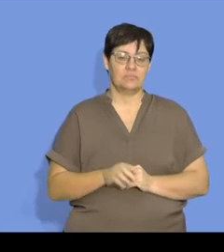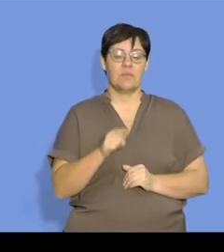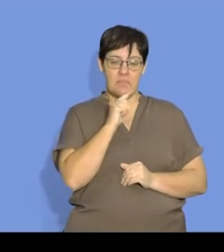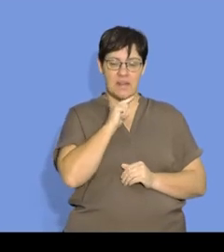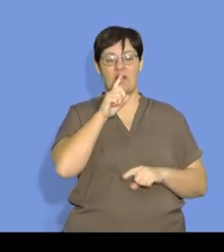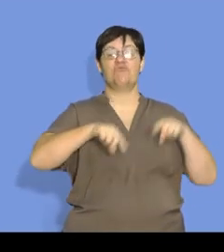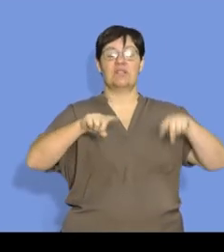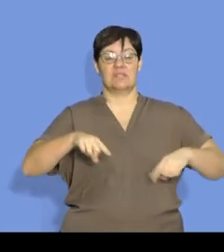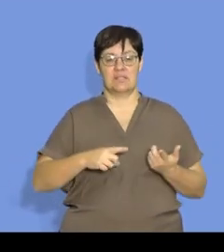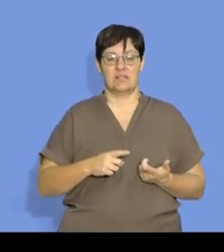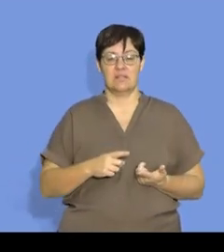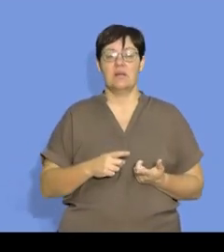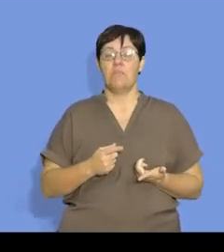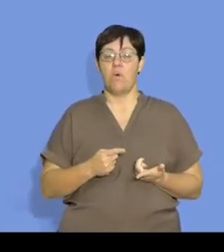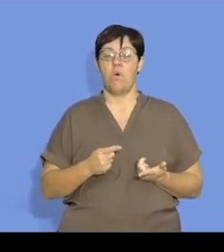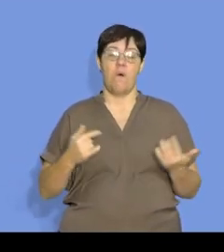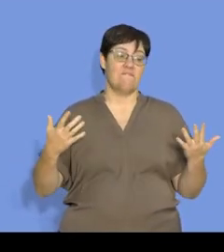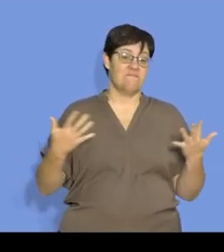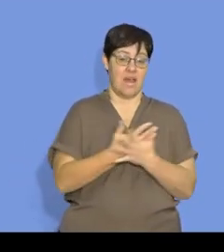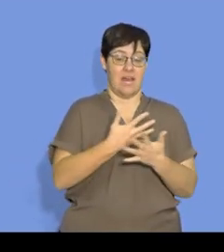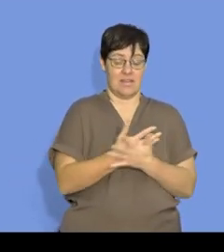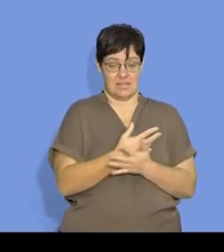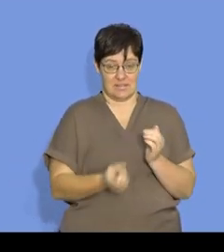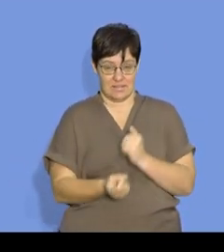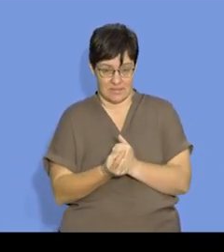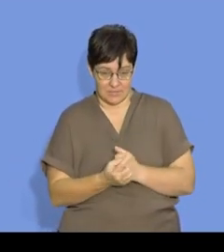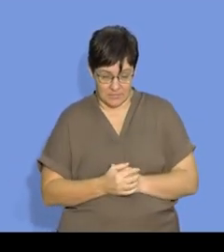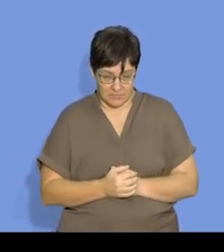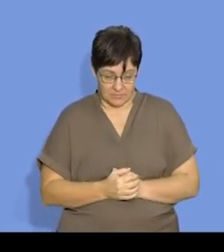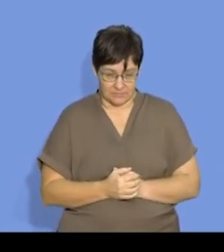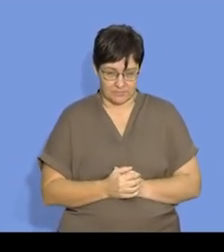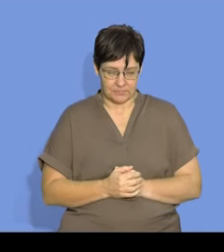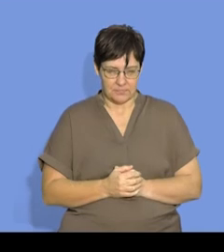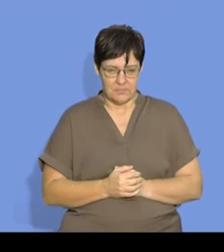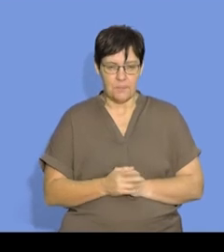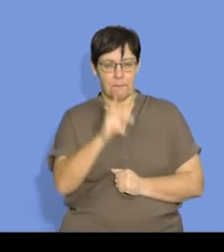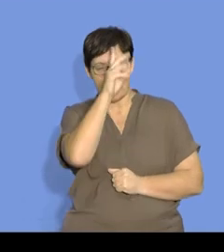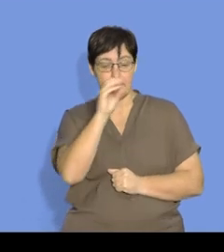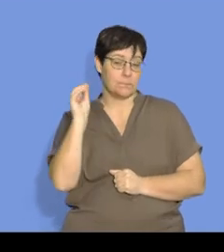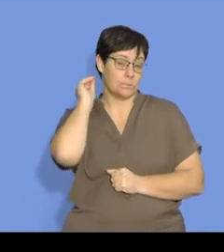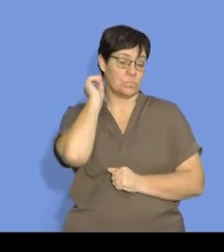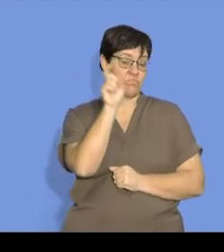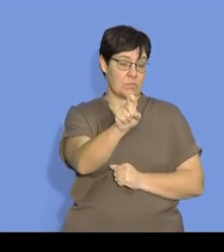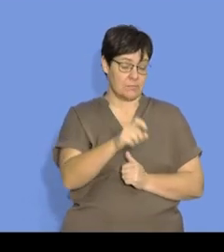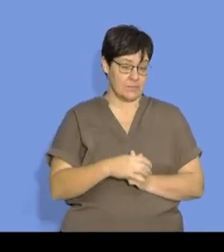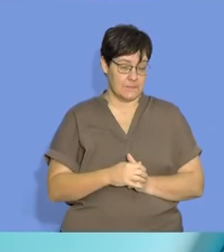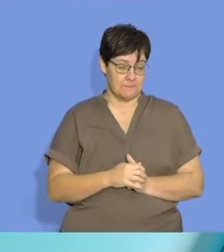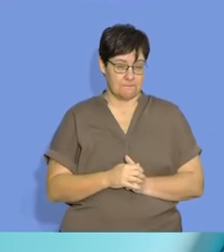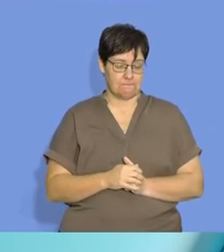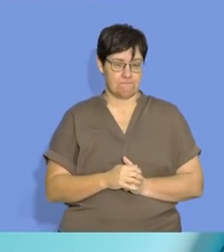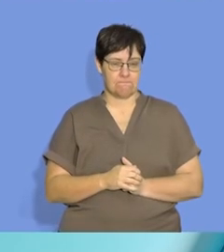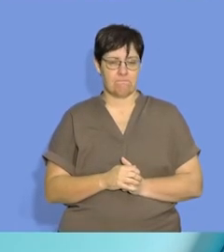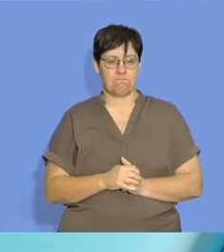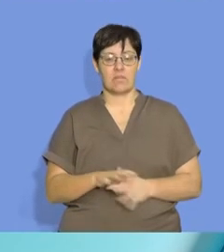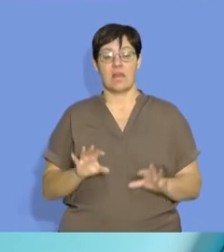a reaction that is faster. I just want to remind you again, when we